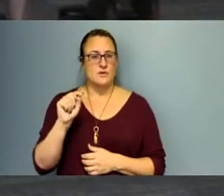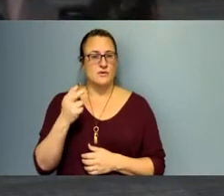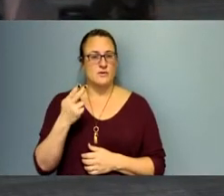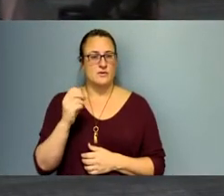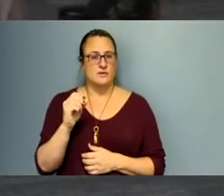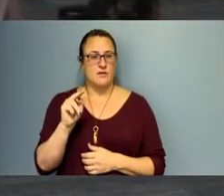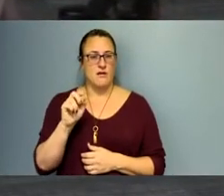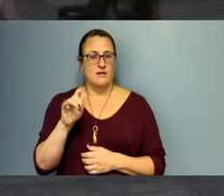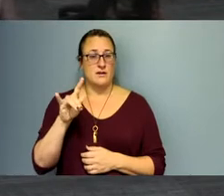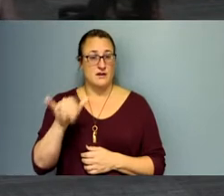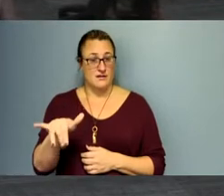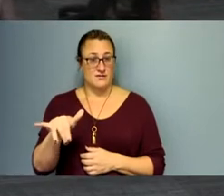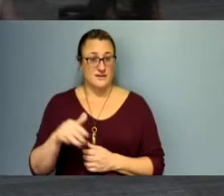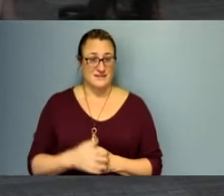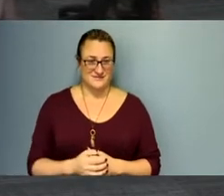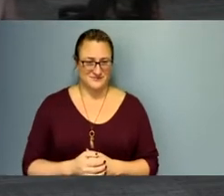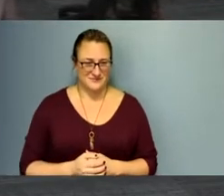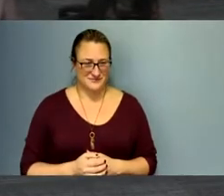to working with everybody.